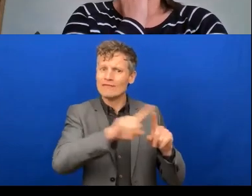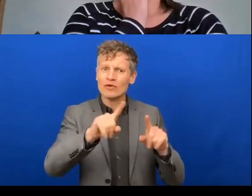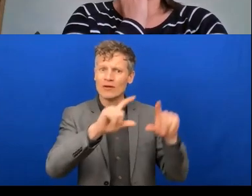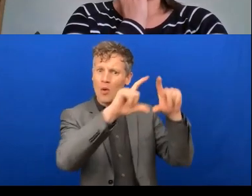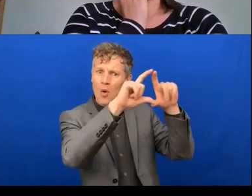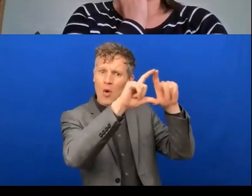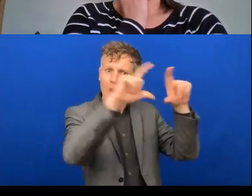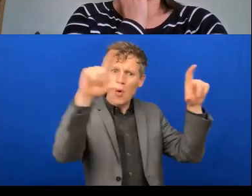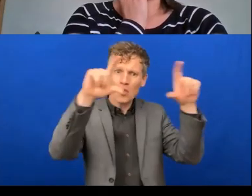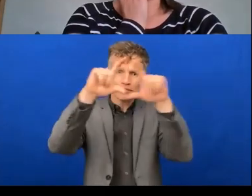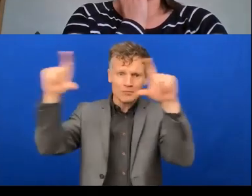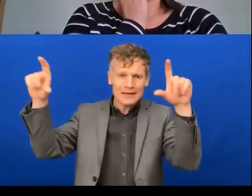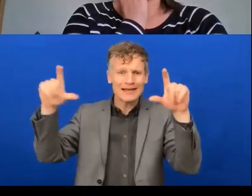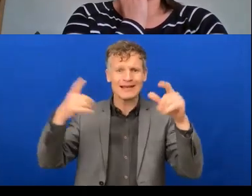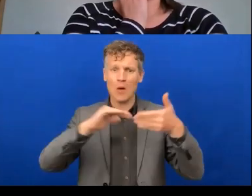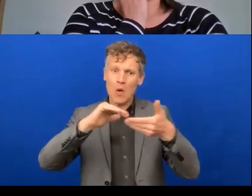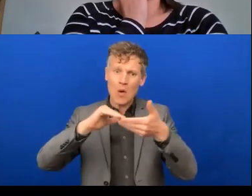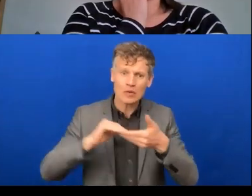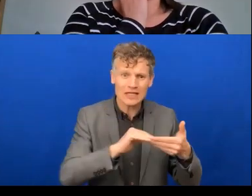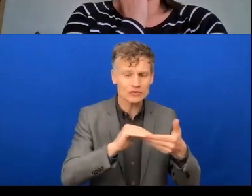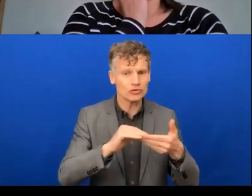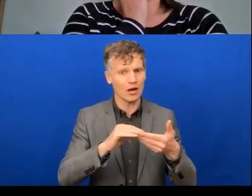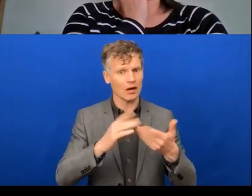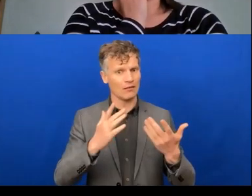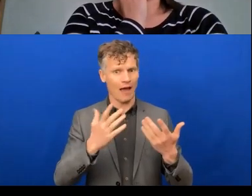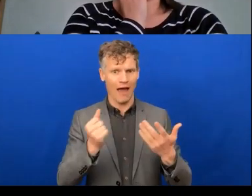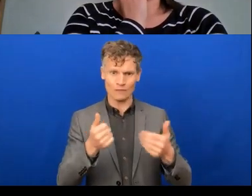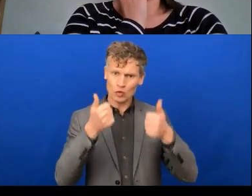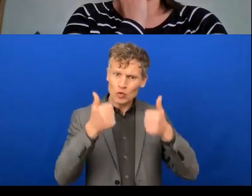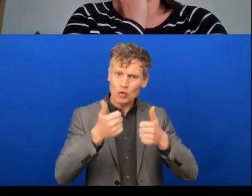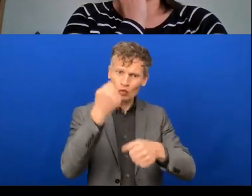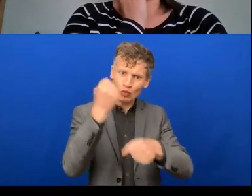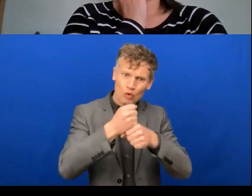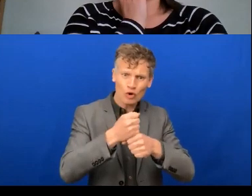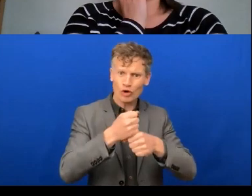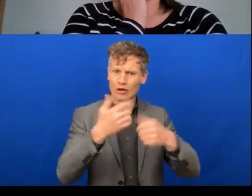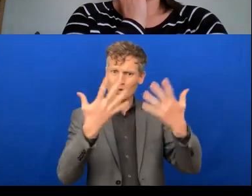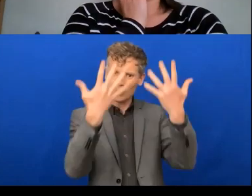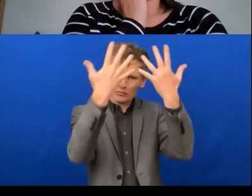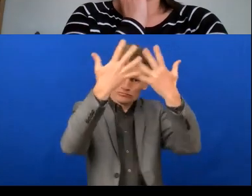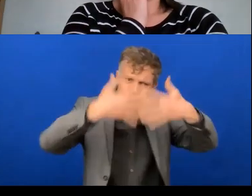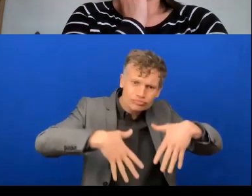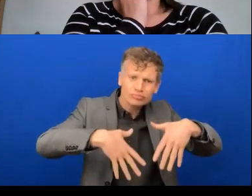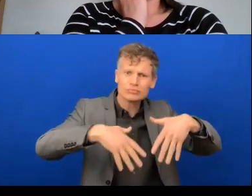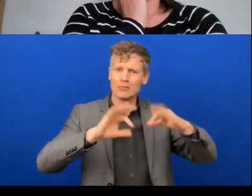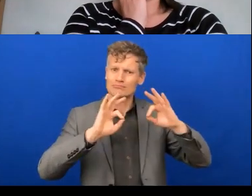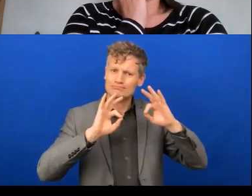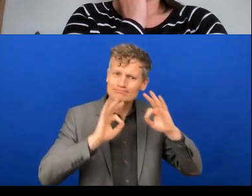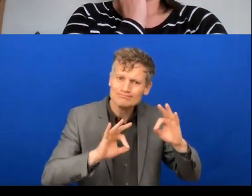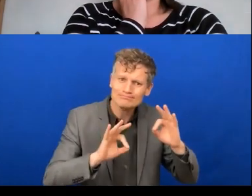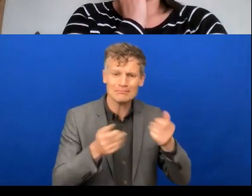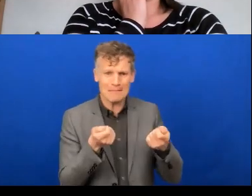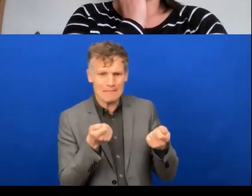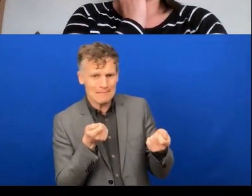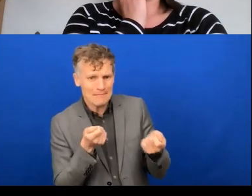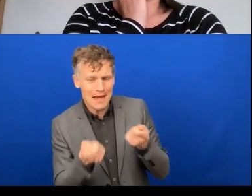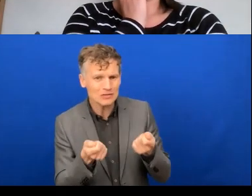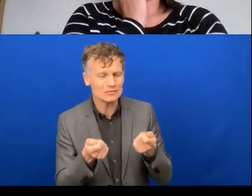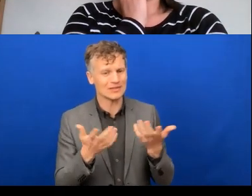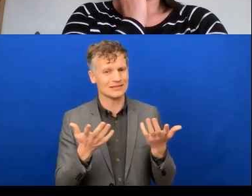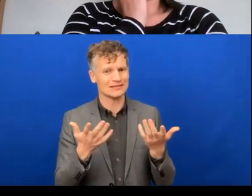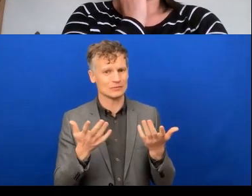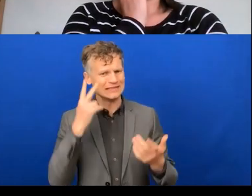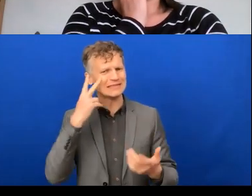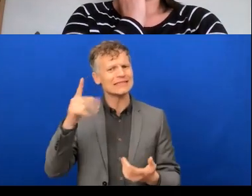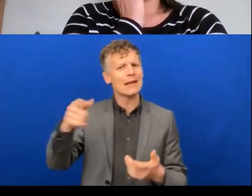and individual effectiveness. So if we look at management theory and so on,